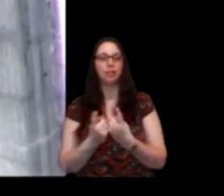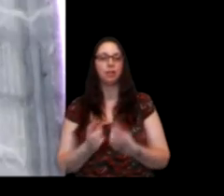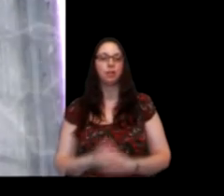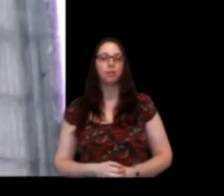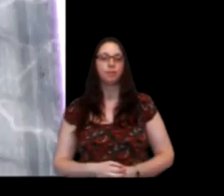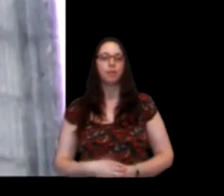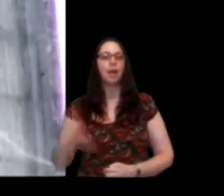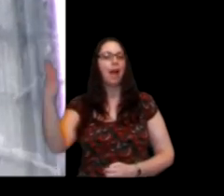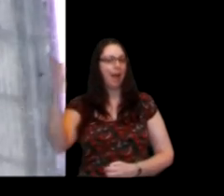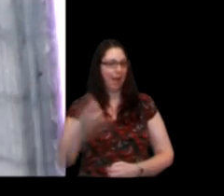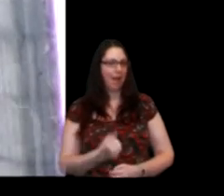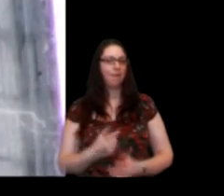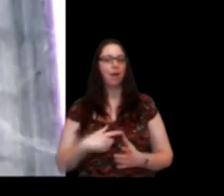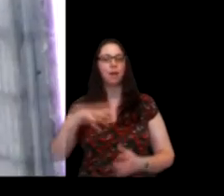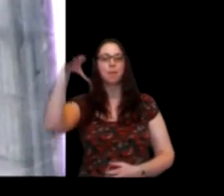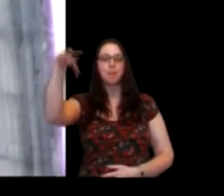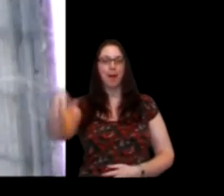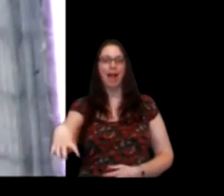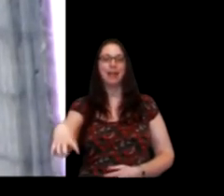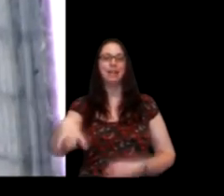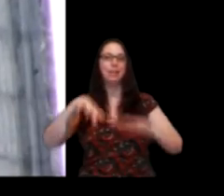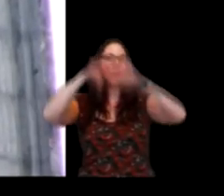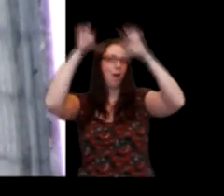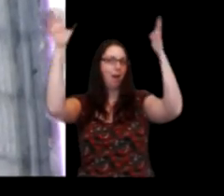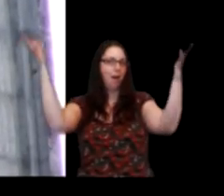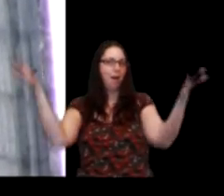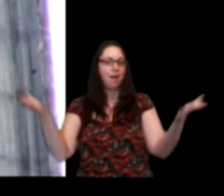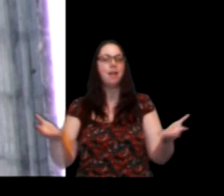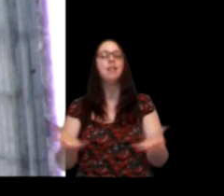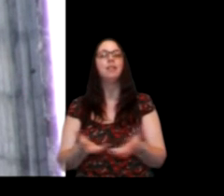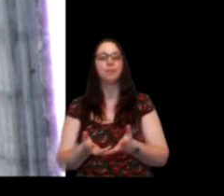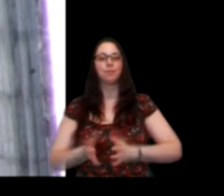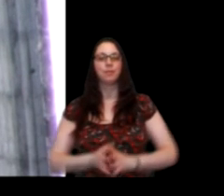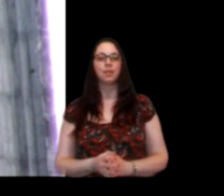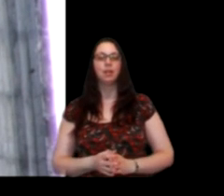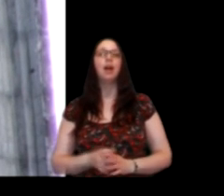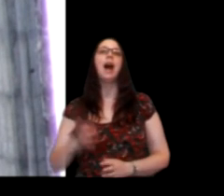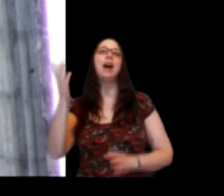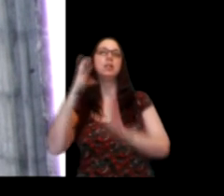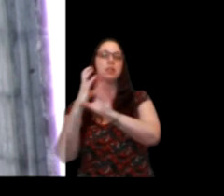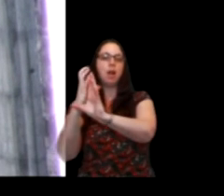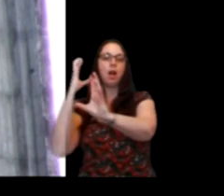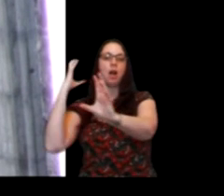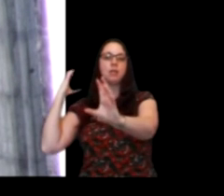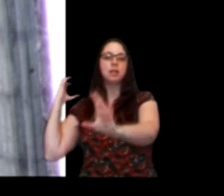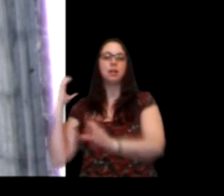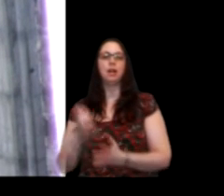ganglions, that scientists have found like East Anglians, the past and positive laureate, Mr.